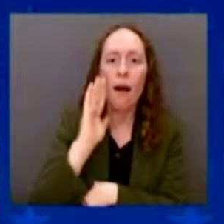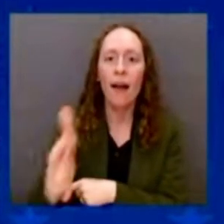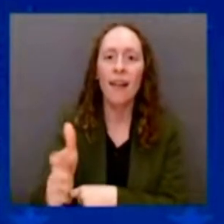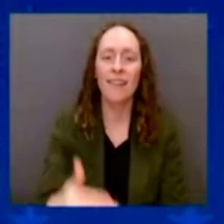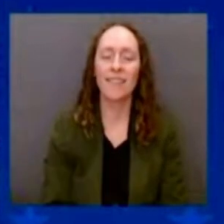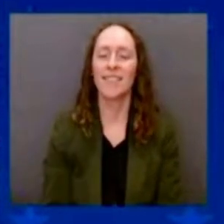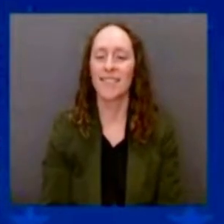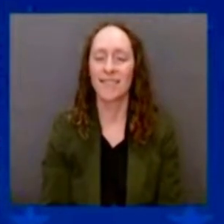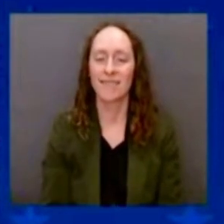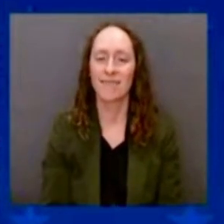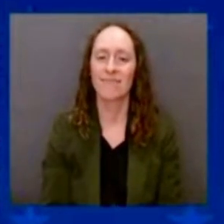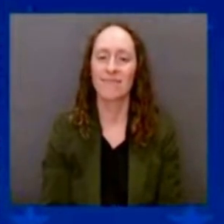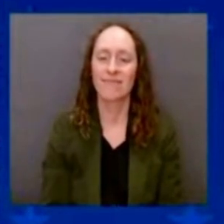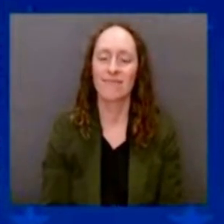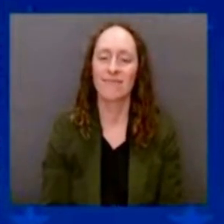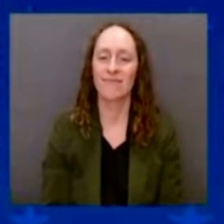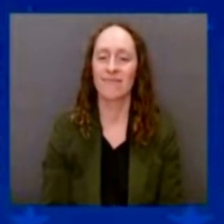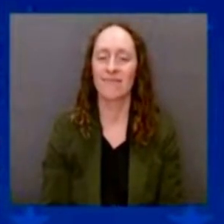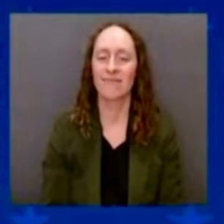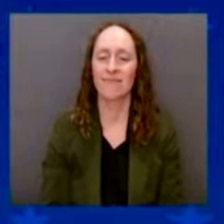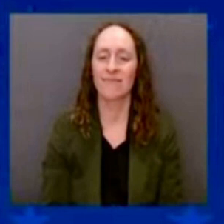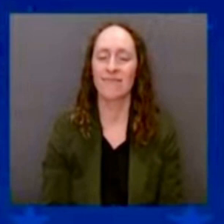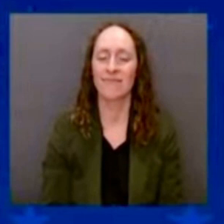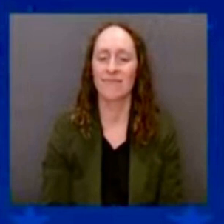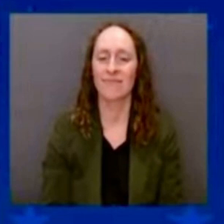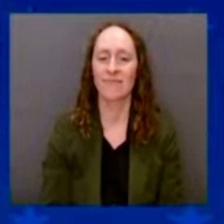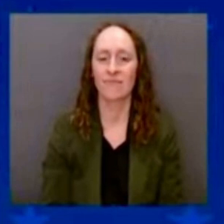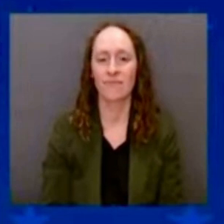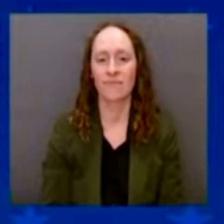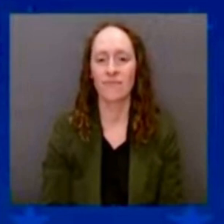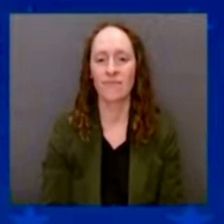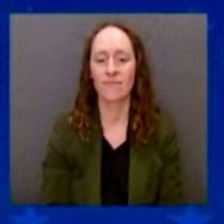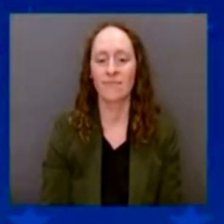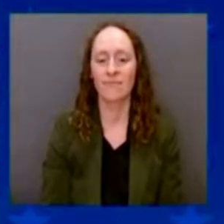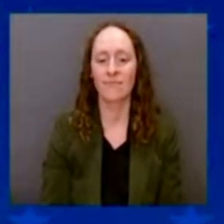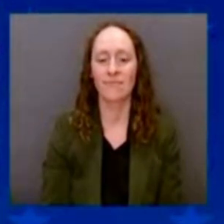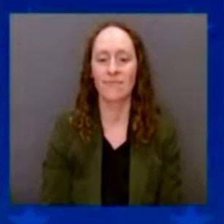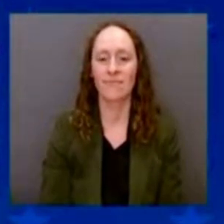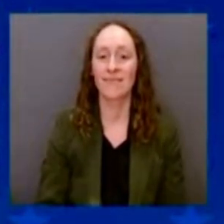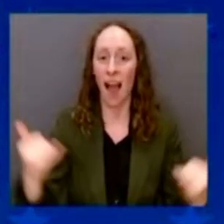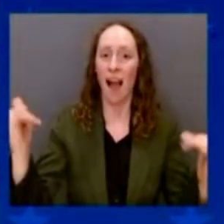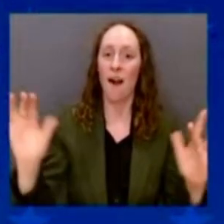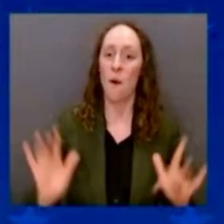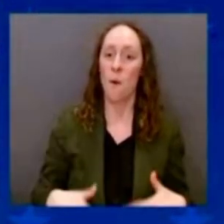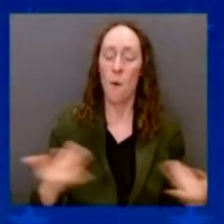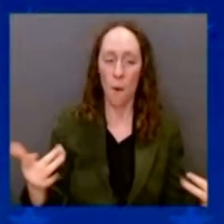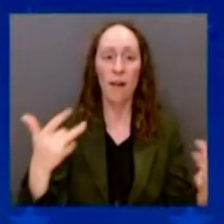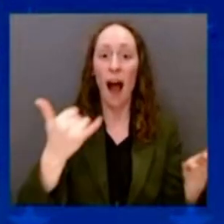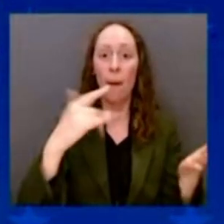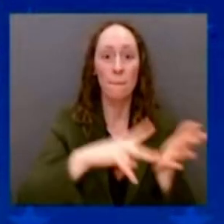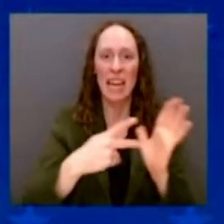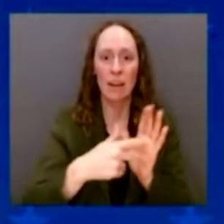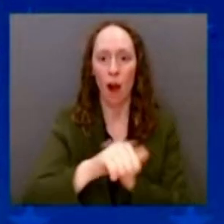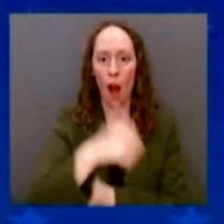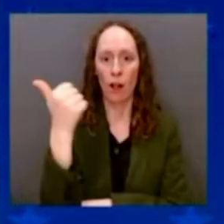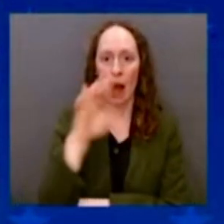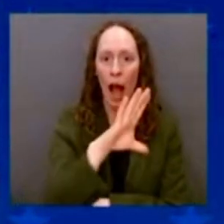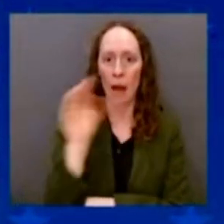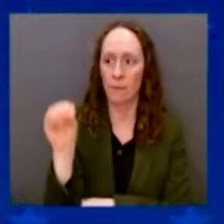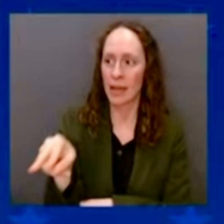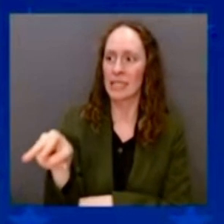Now, how are the rest of these folks going to charge more than that when you go to Eli Lillian buy it for 35 bucks a month?